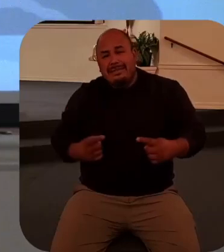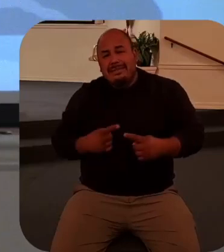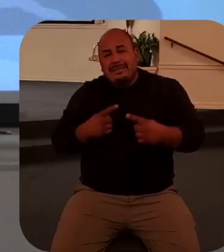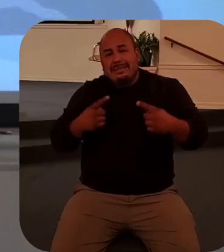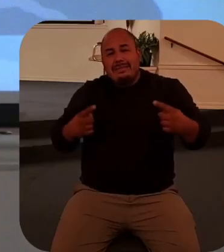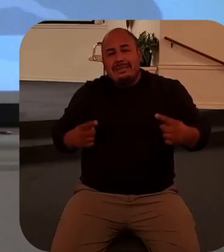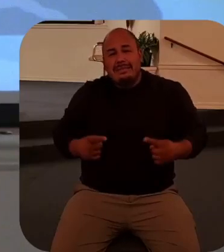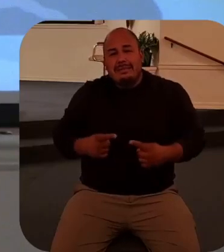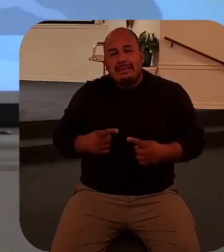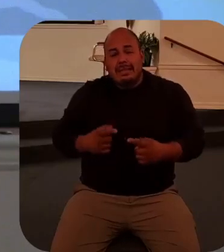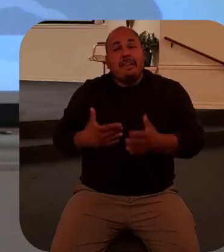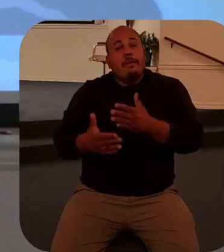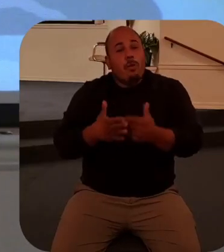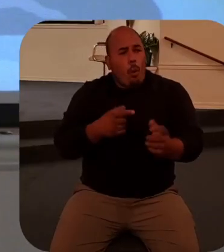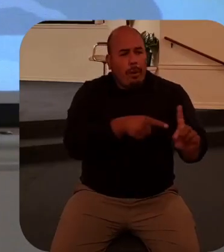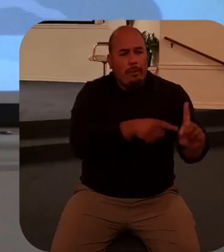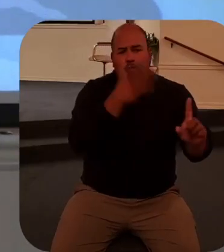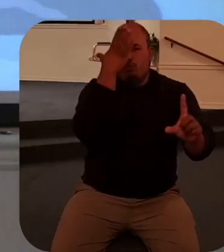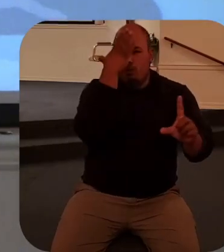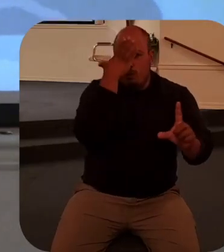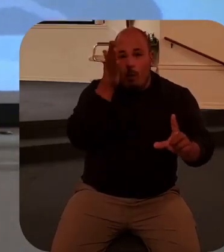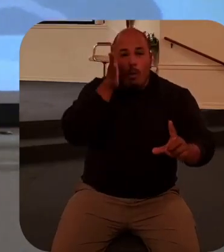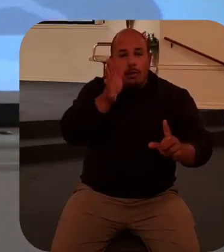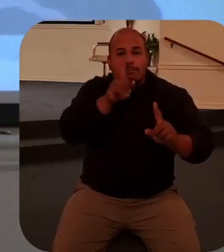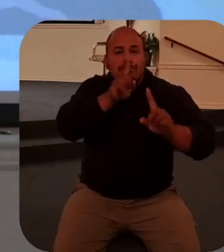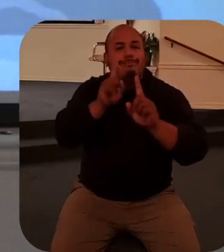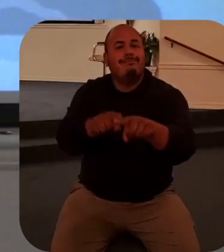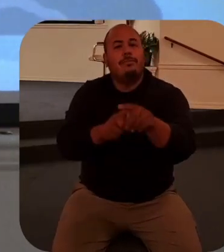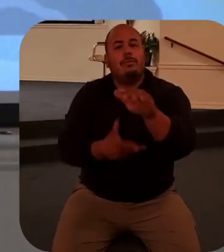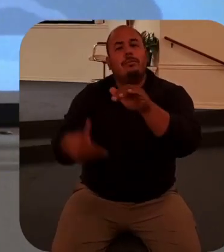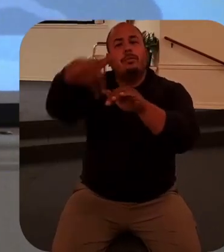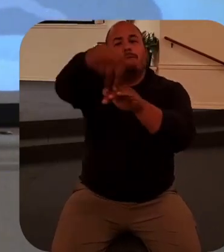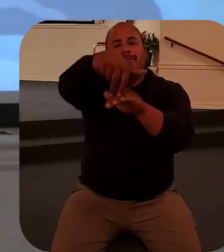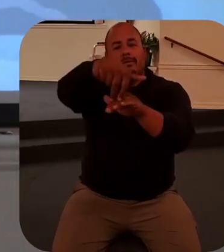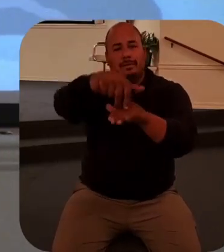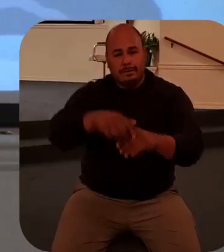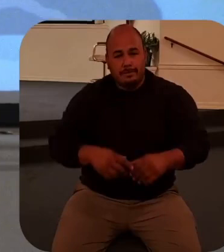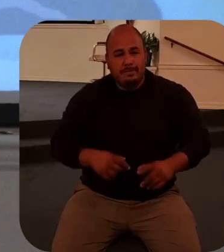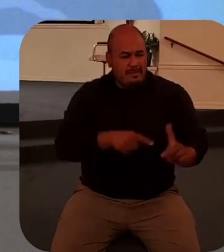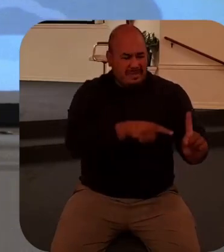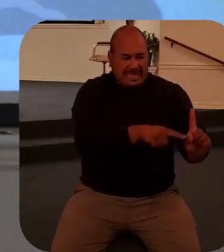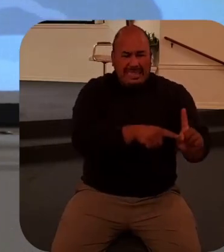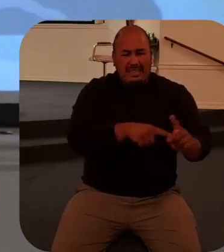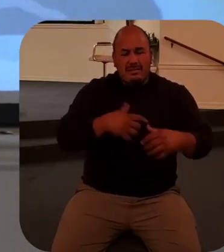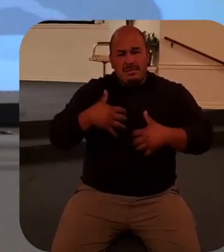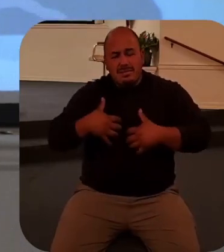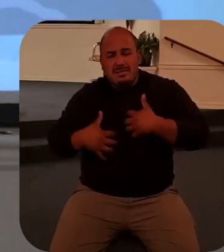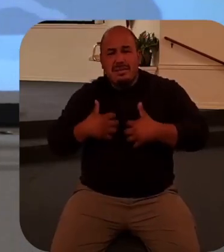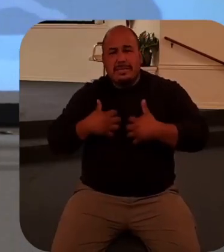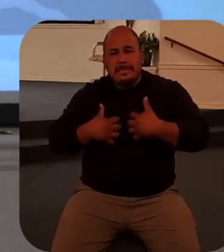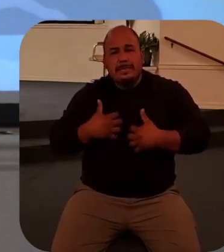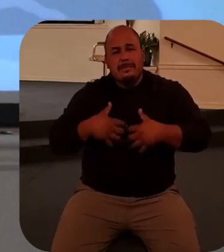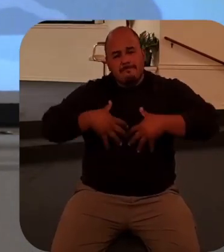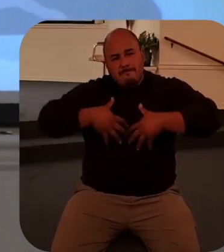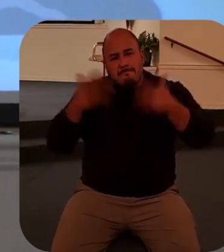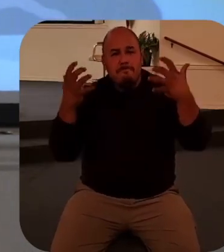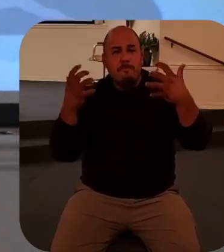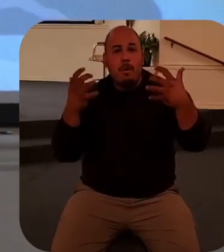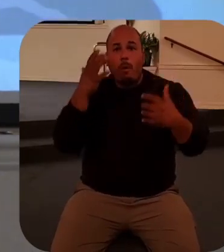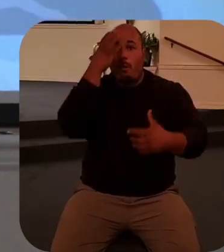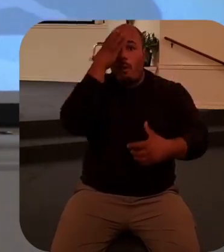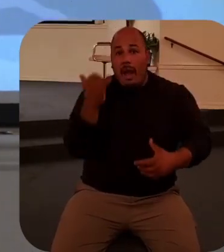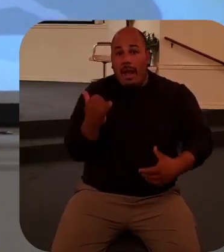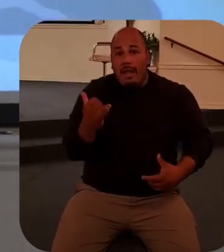and he wept and was angry deeply moved upset indignant because he knew how